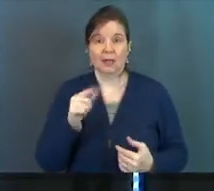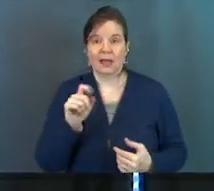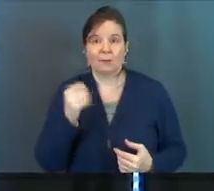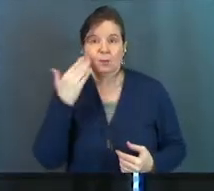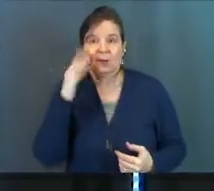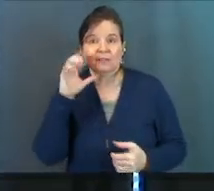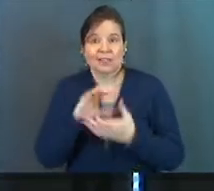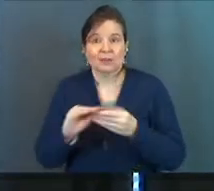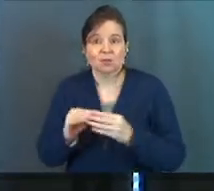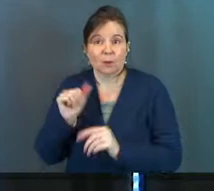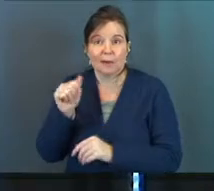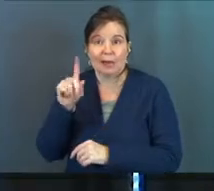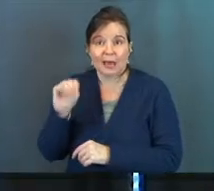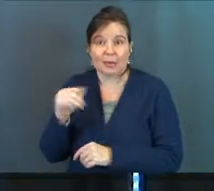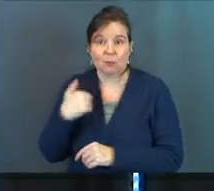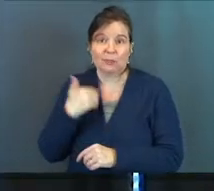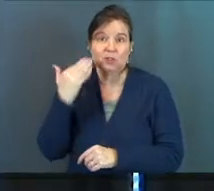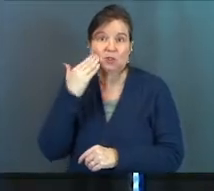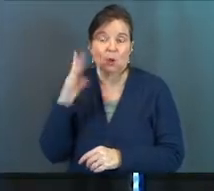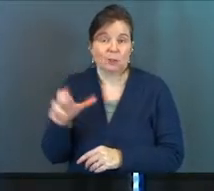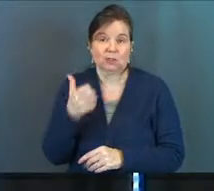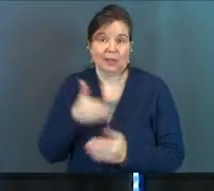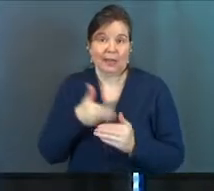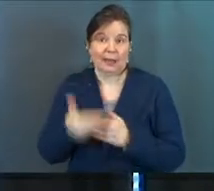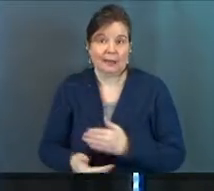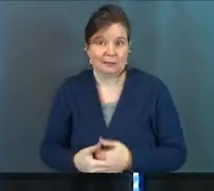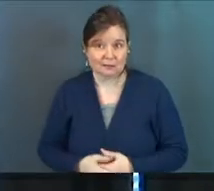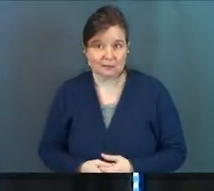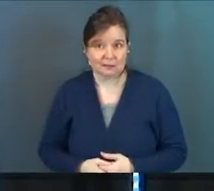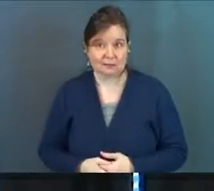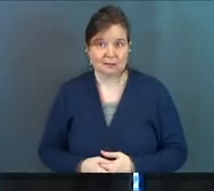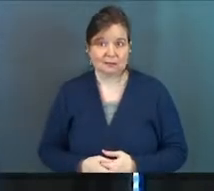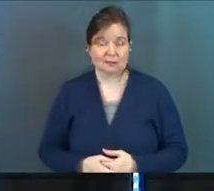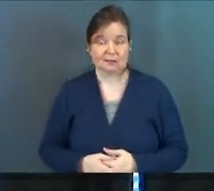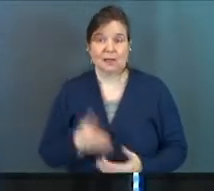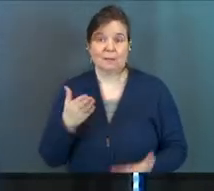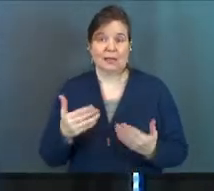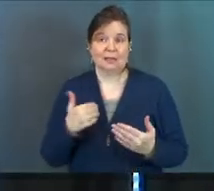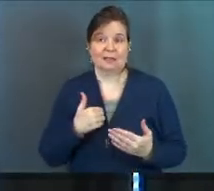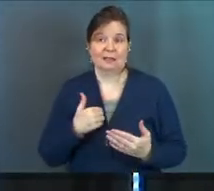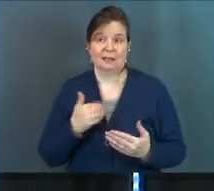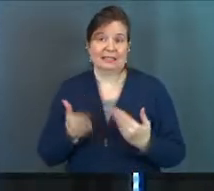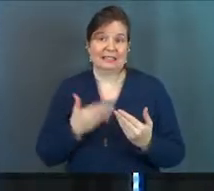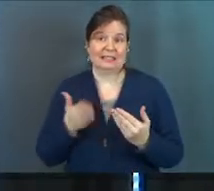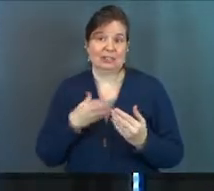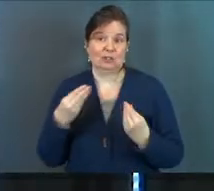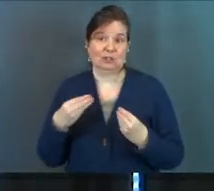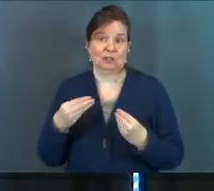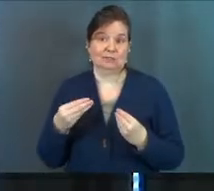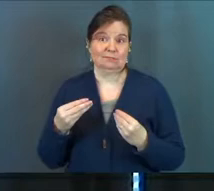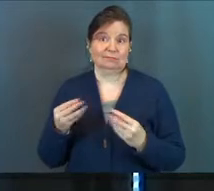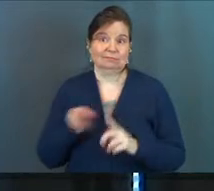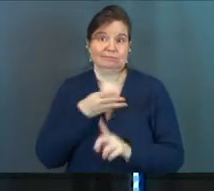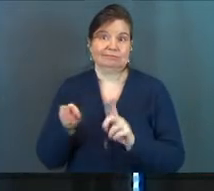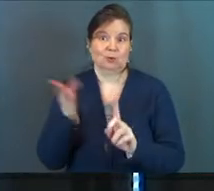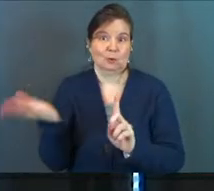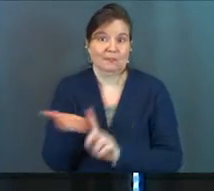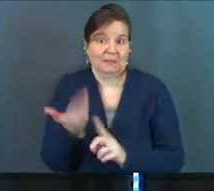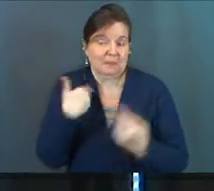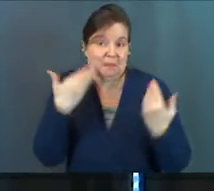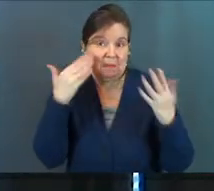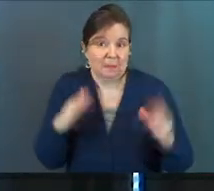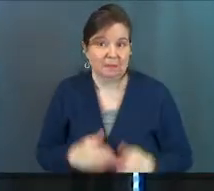Adam, we don't even get the story about Adam. We just know he took it next. Maybe he was an even easier sell than Eve was. I don't know.